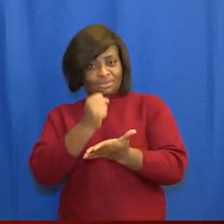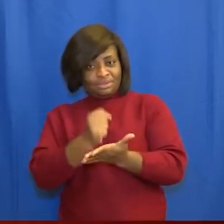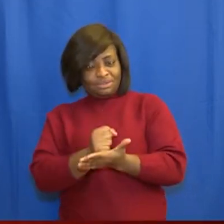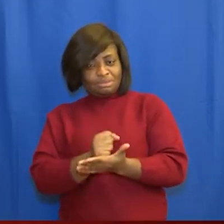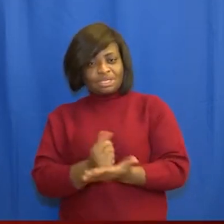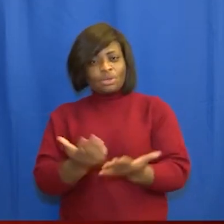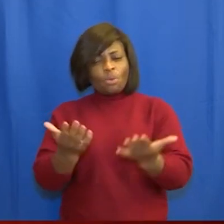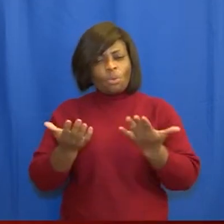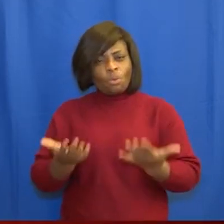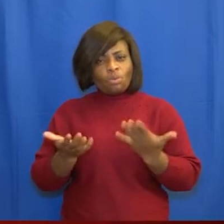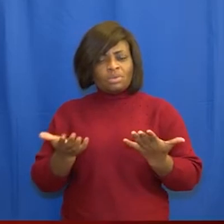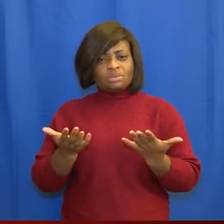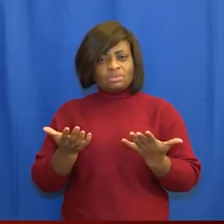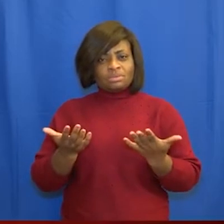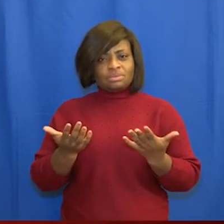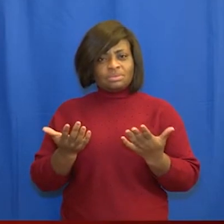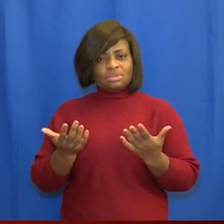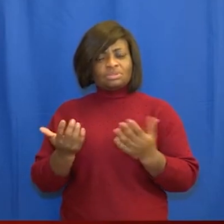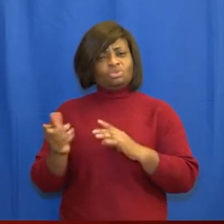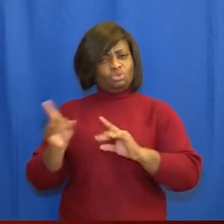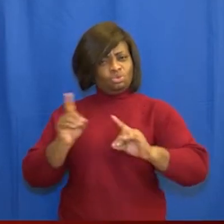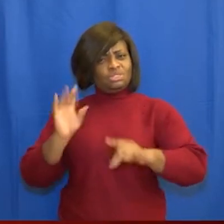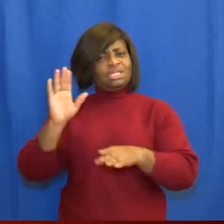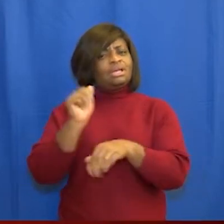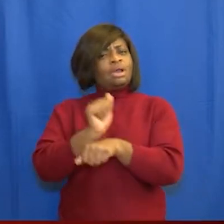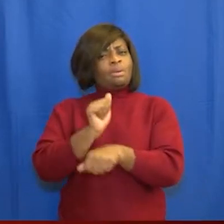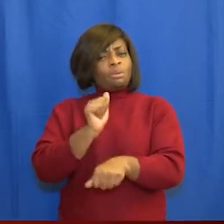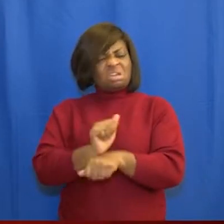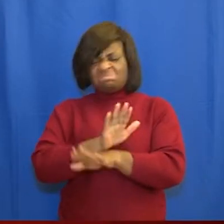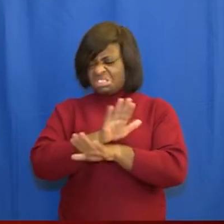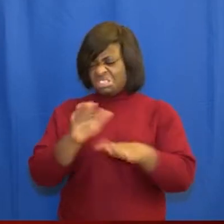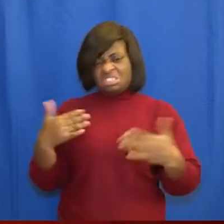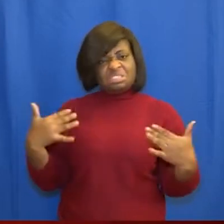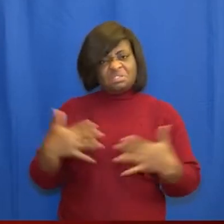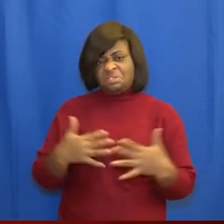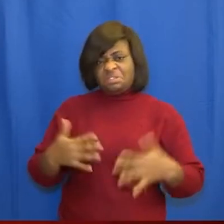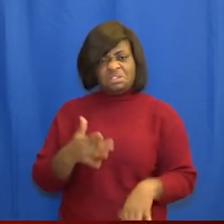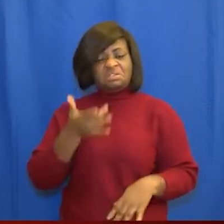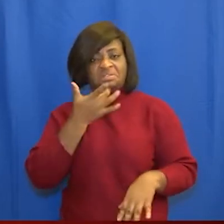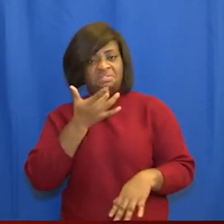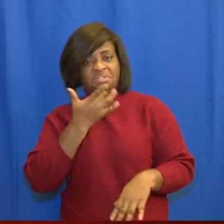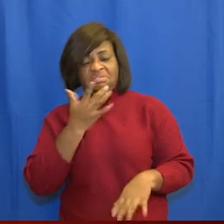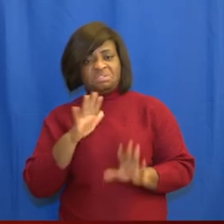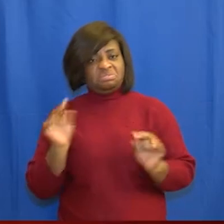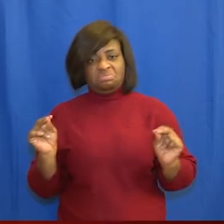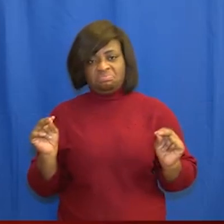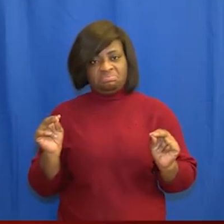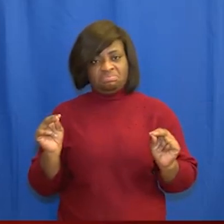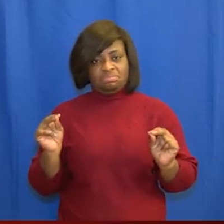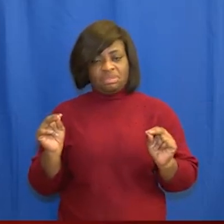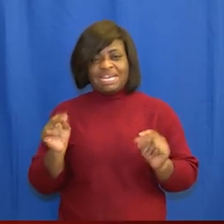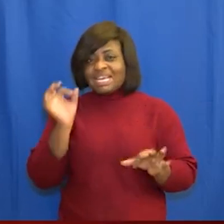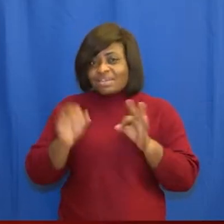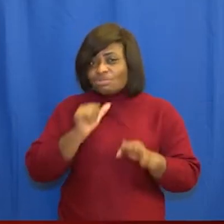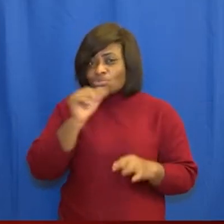their determination to carry out their duties without fear or favor improper